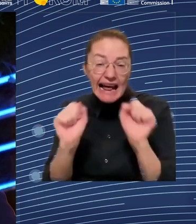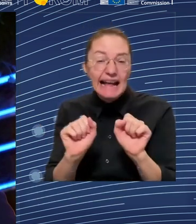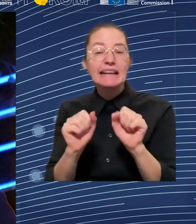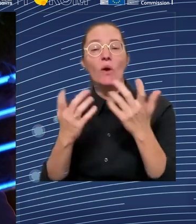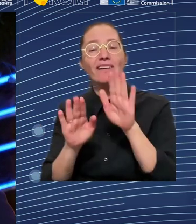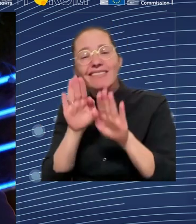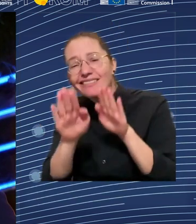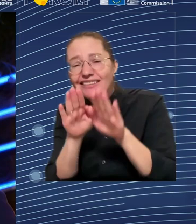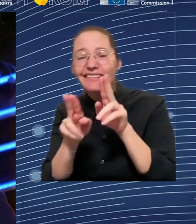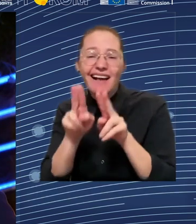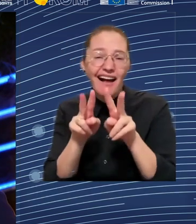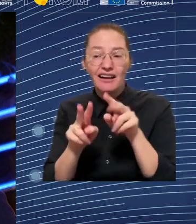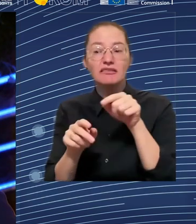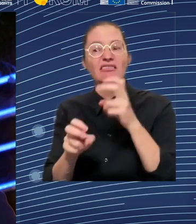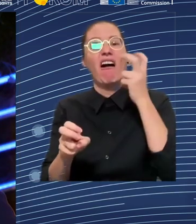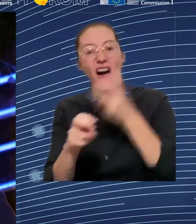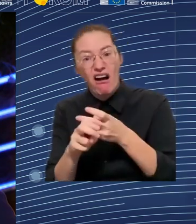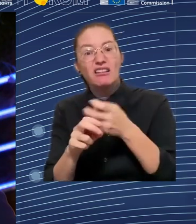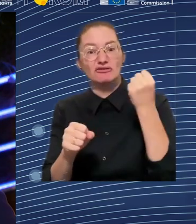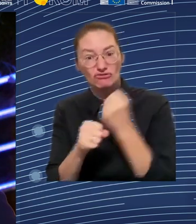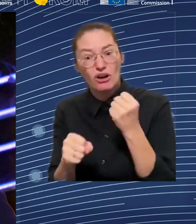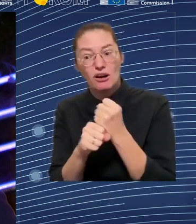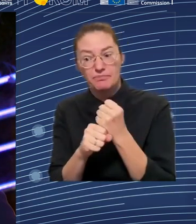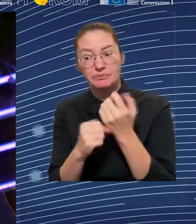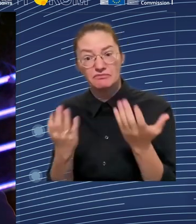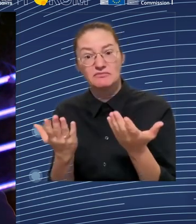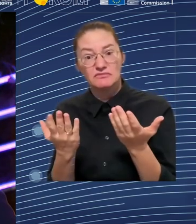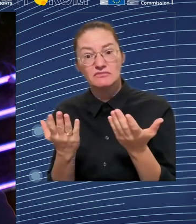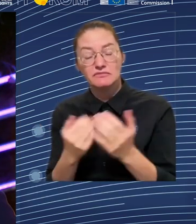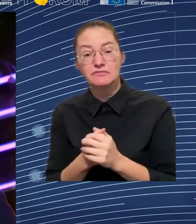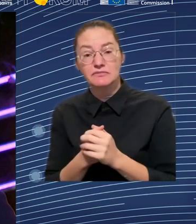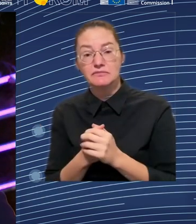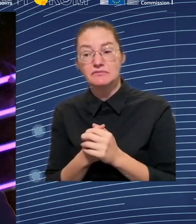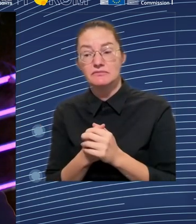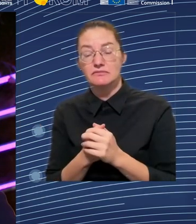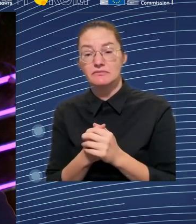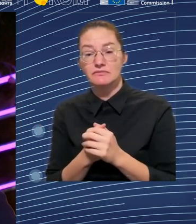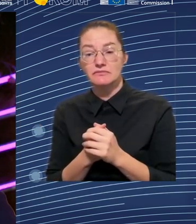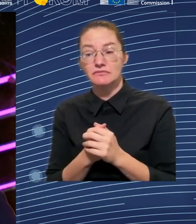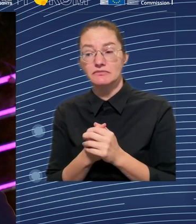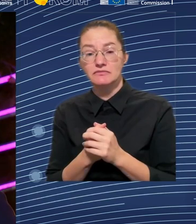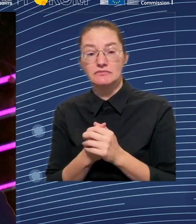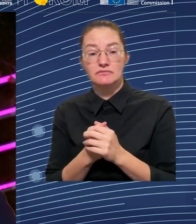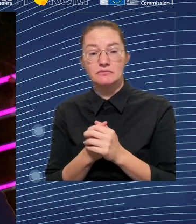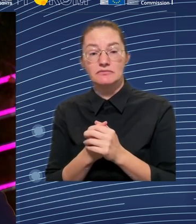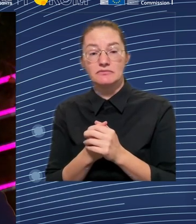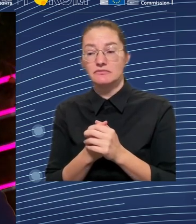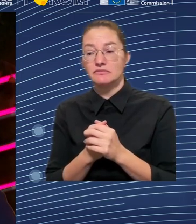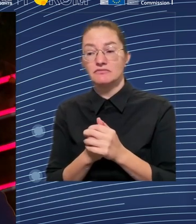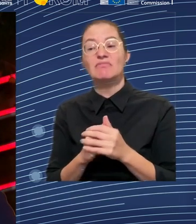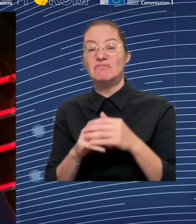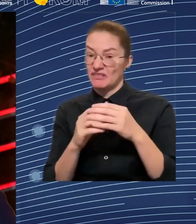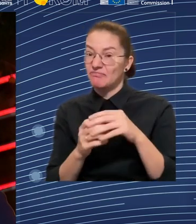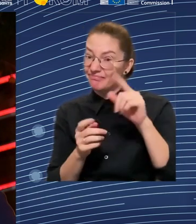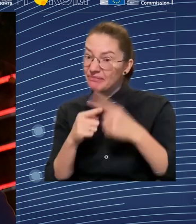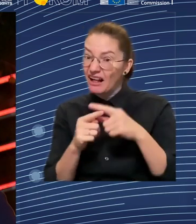for those jobs. And then the third and final point. Because I know that I don't have much time. I a lot to say. But the third